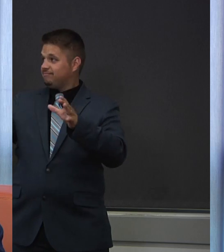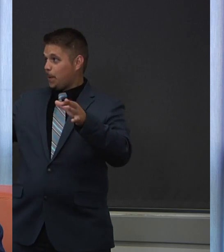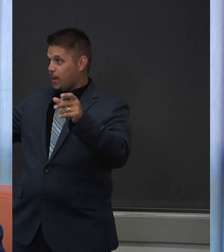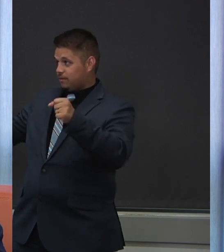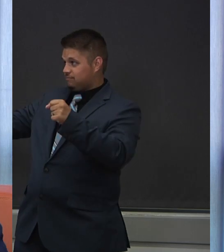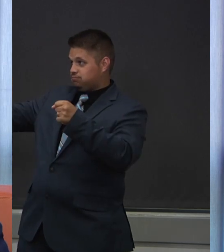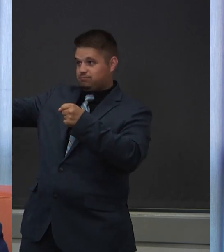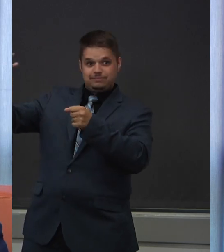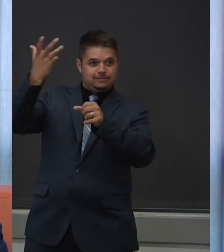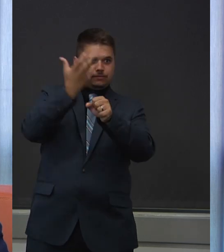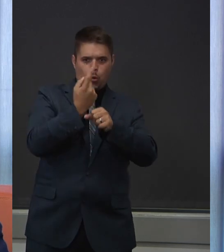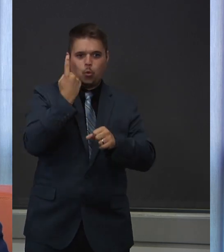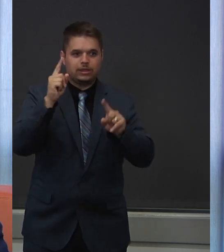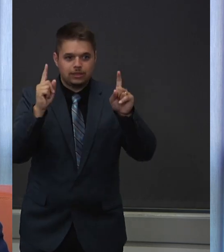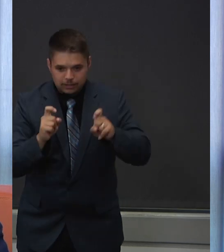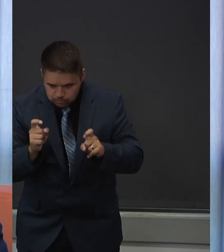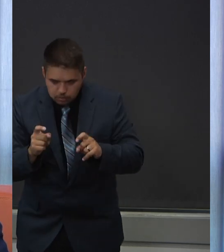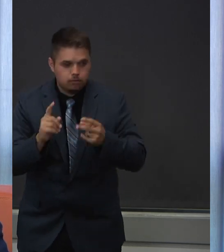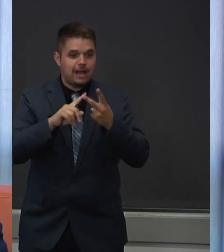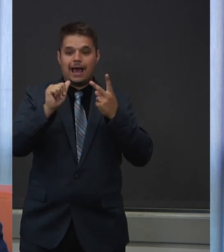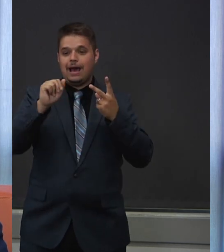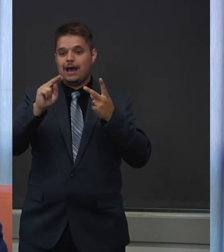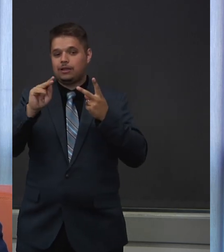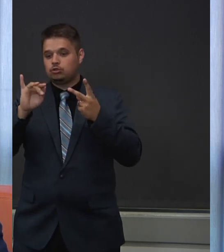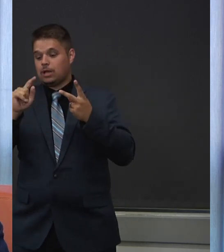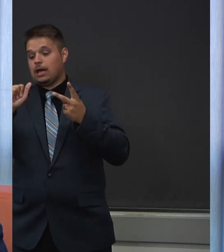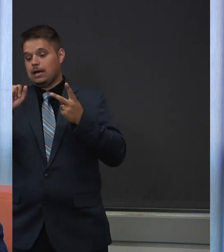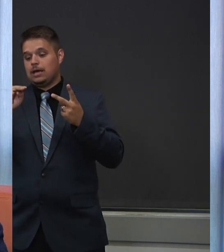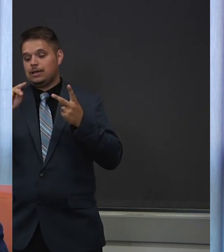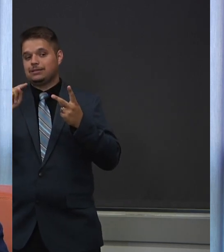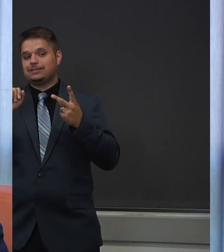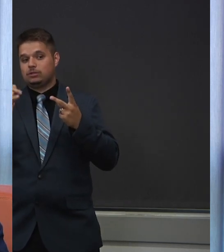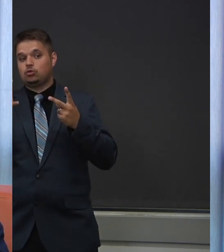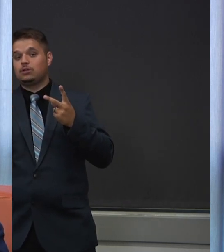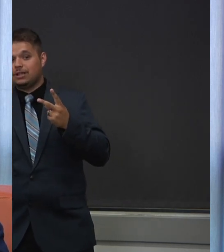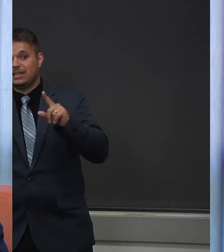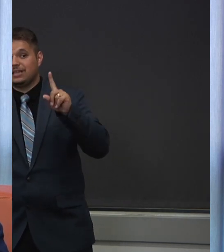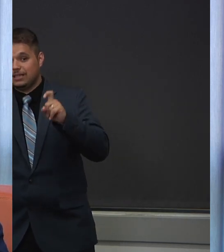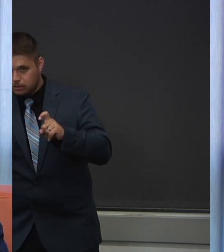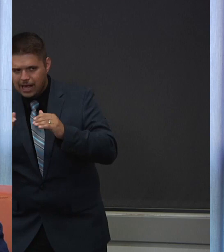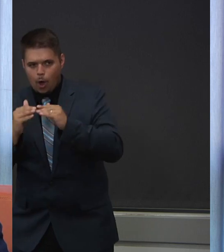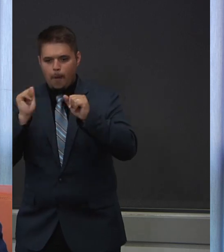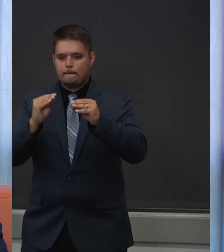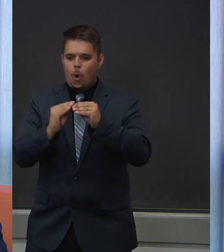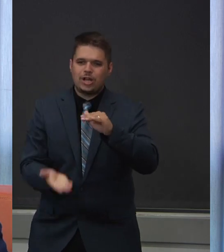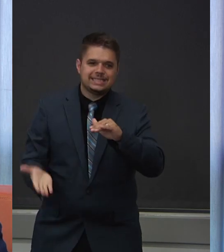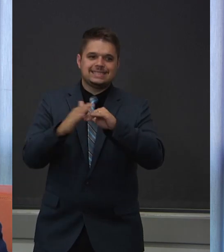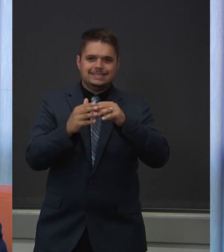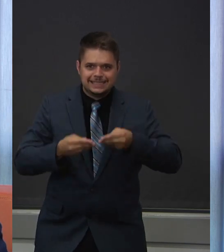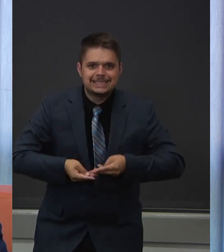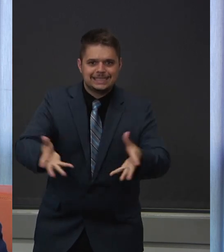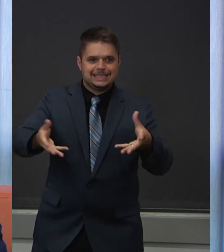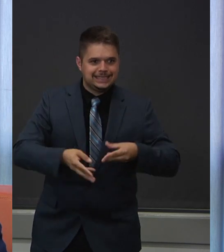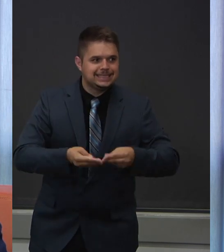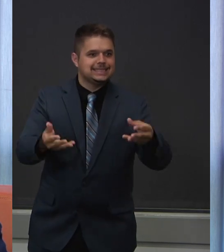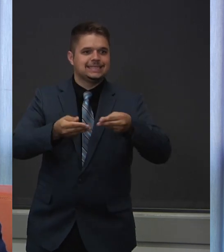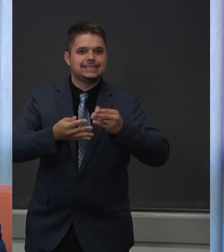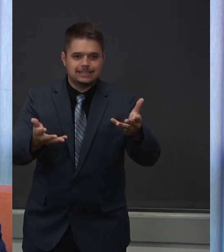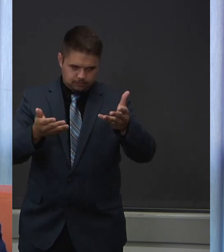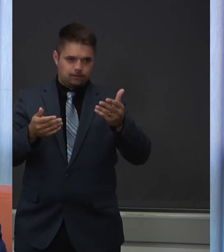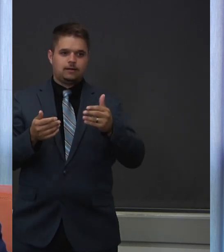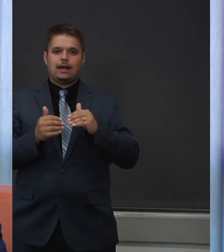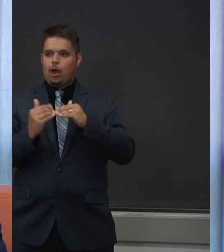increase our capacity overall. But it remains to be seen how much that will play a role.